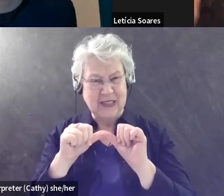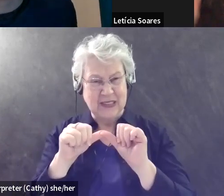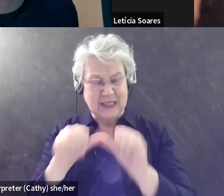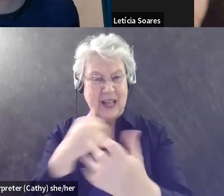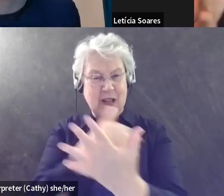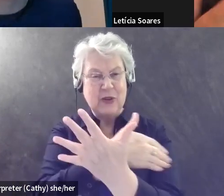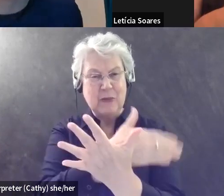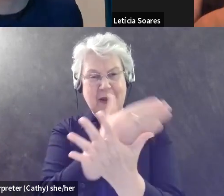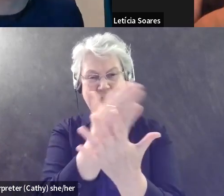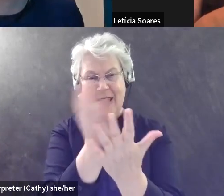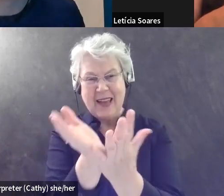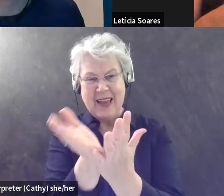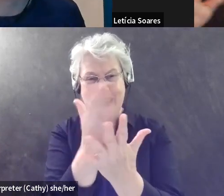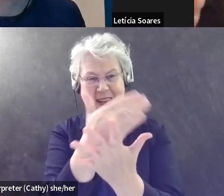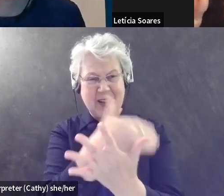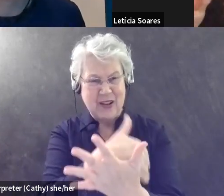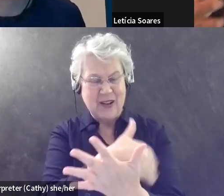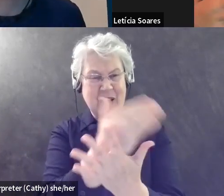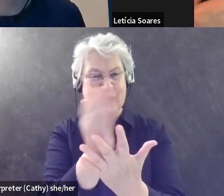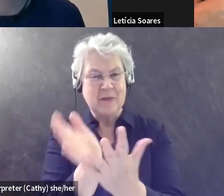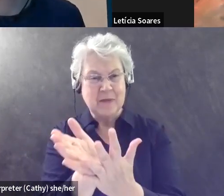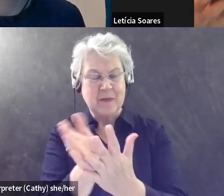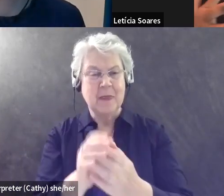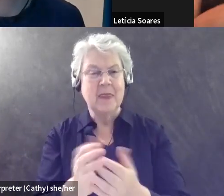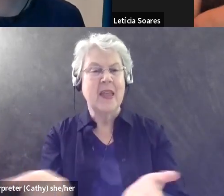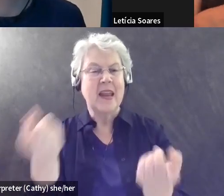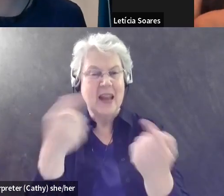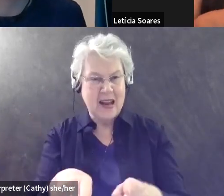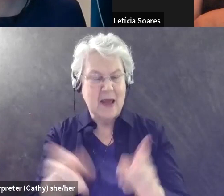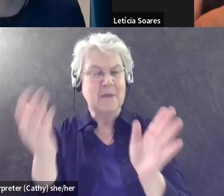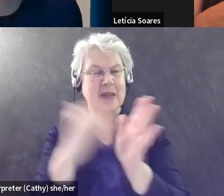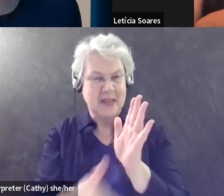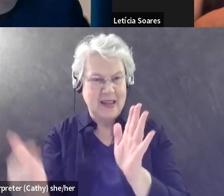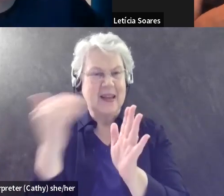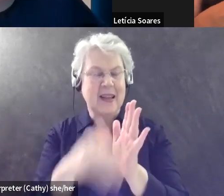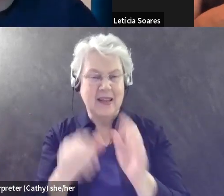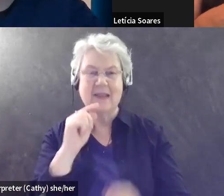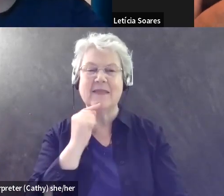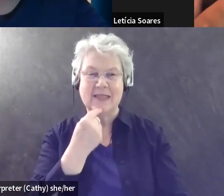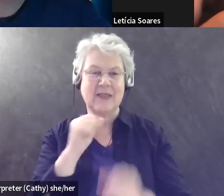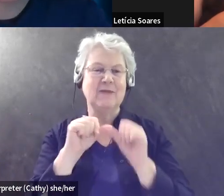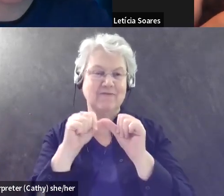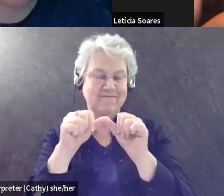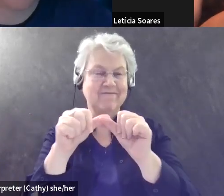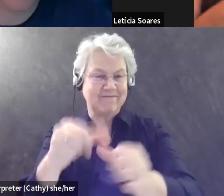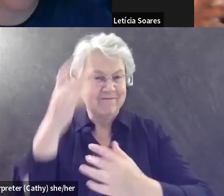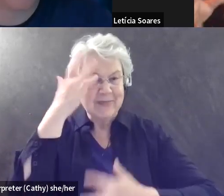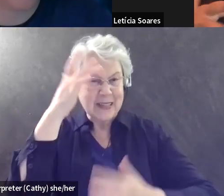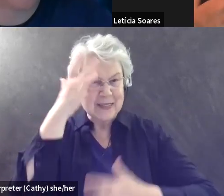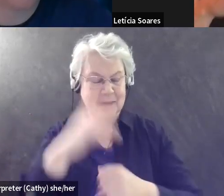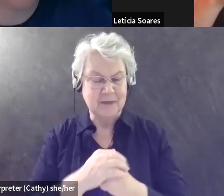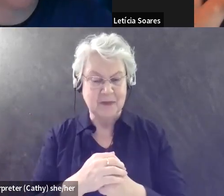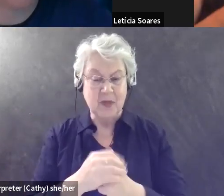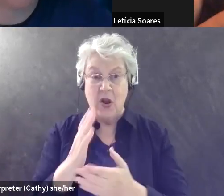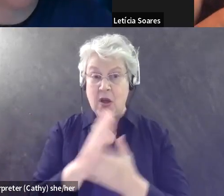illness, right? And it's a relaxing, remitting chronic illness as well. So you have people that have,